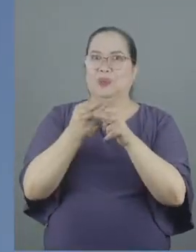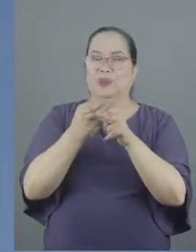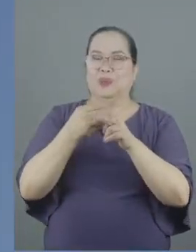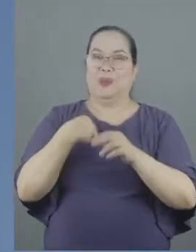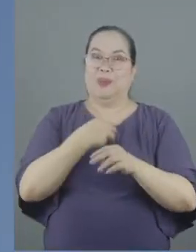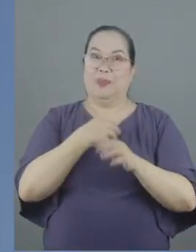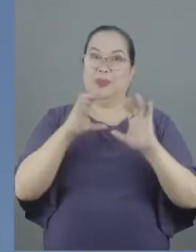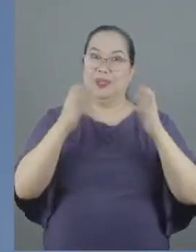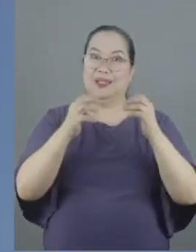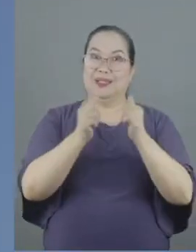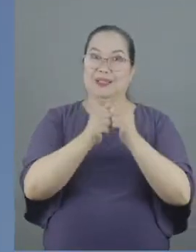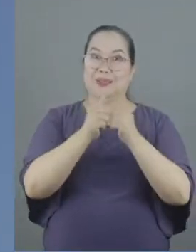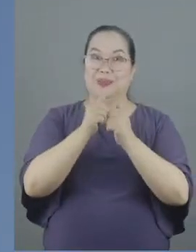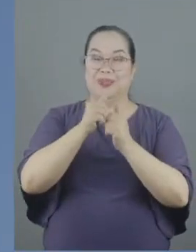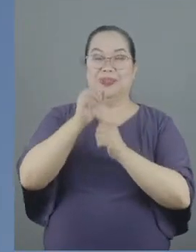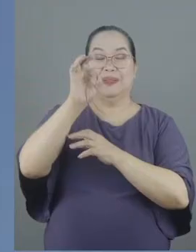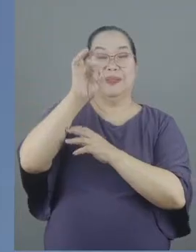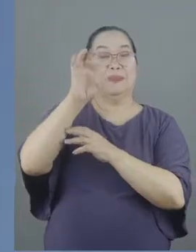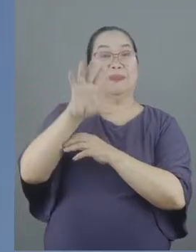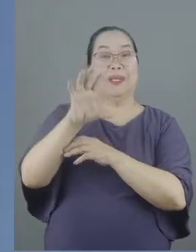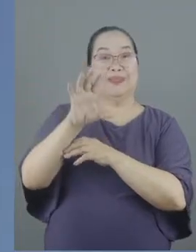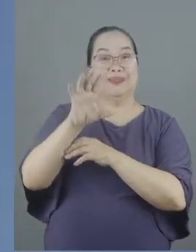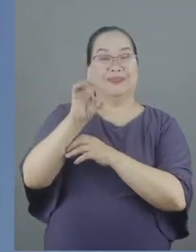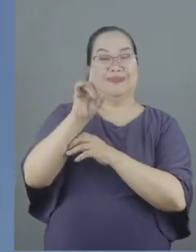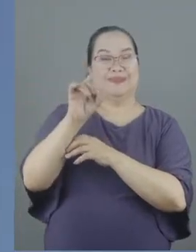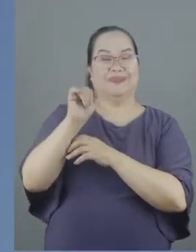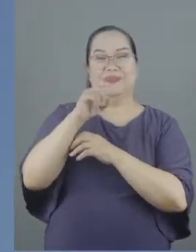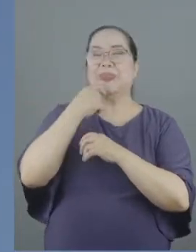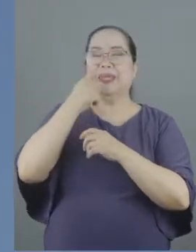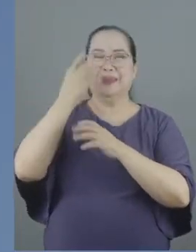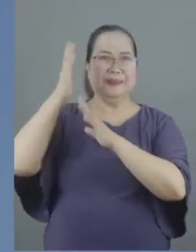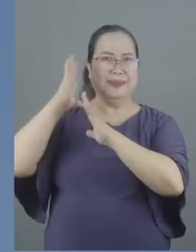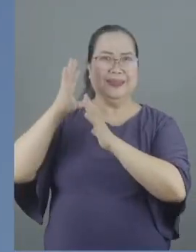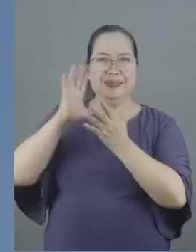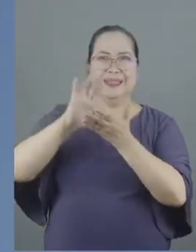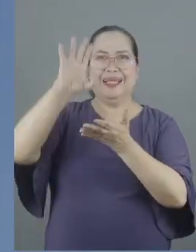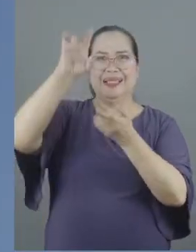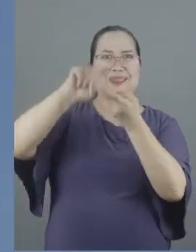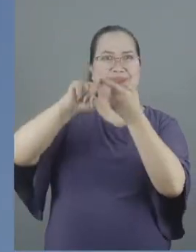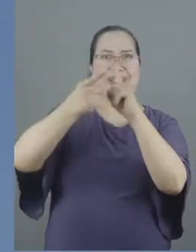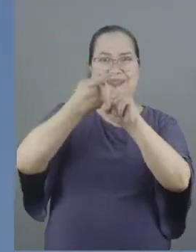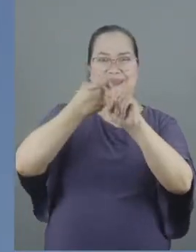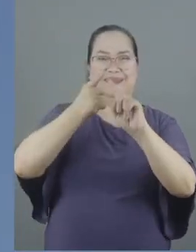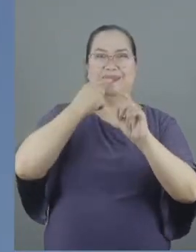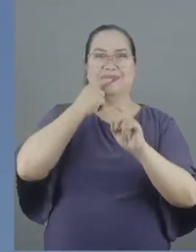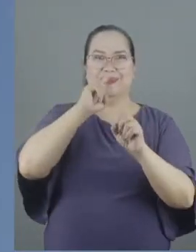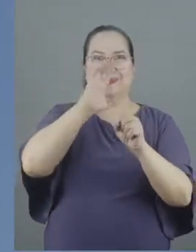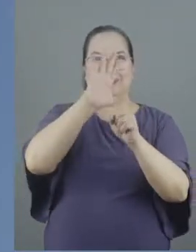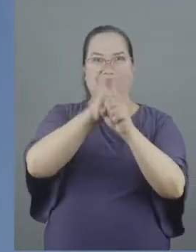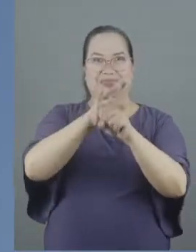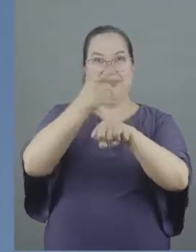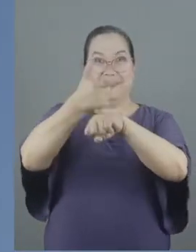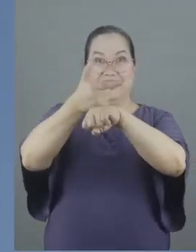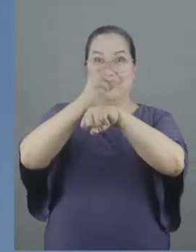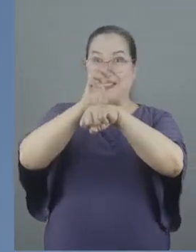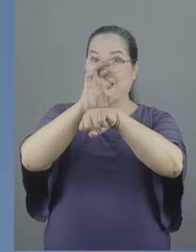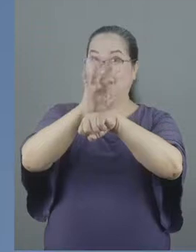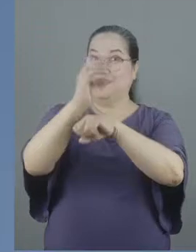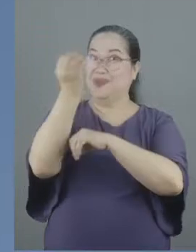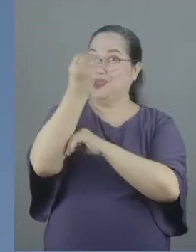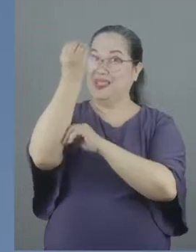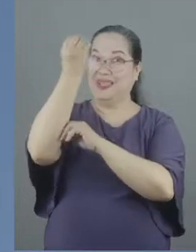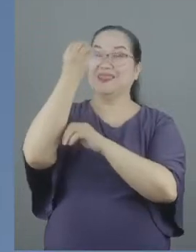class with Pastor Dags, whom I've known since college, and was affirmed to be a covenant member of GCF Artigas.